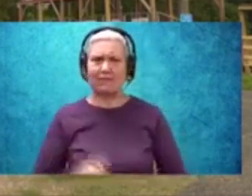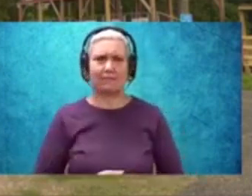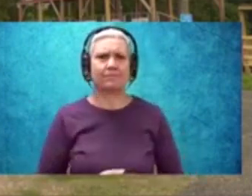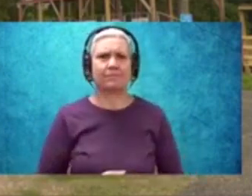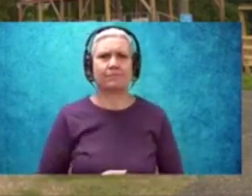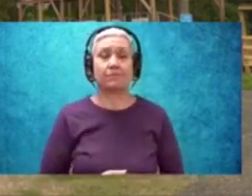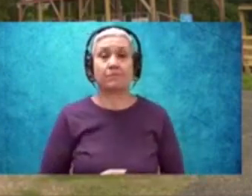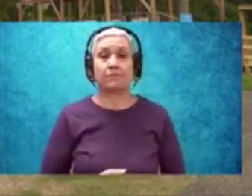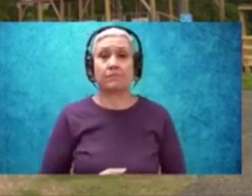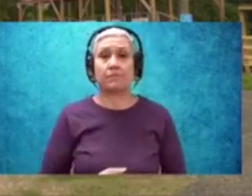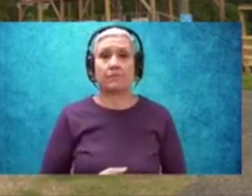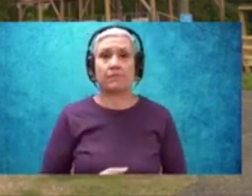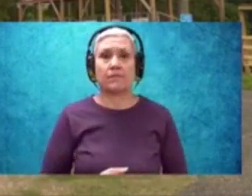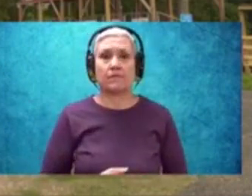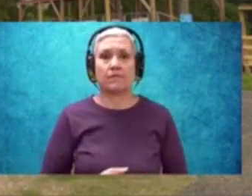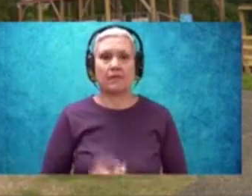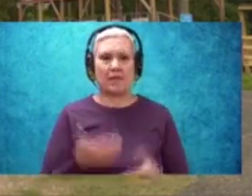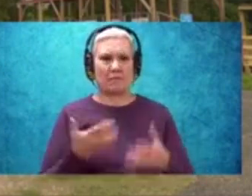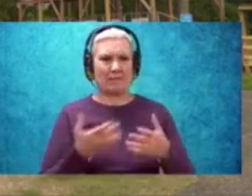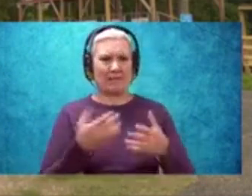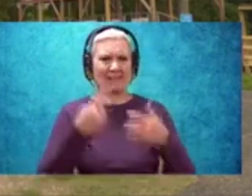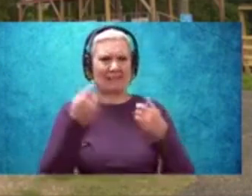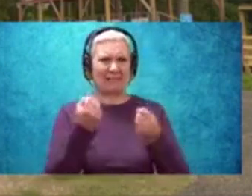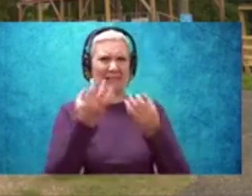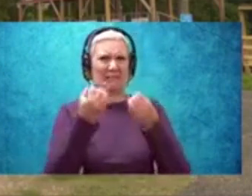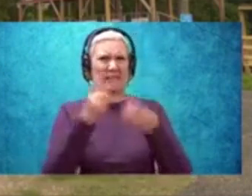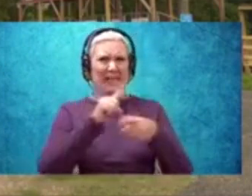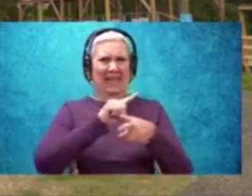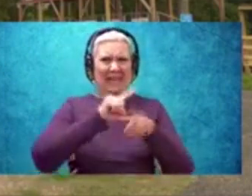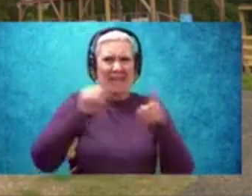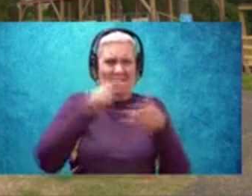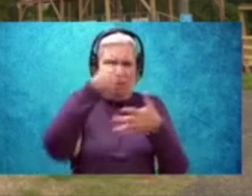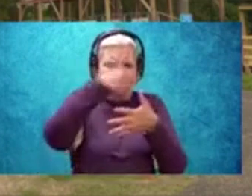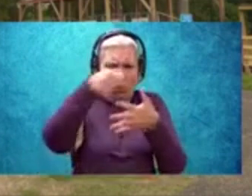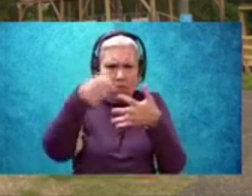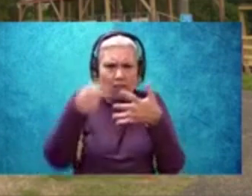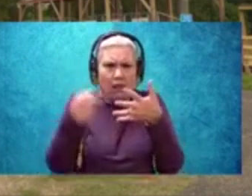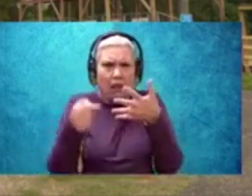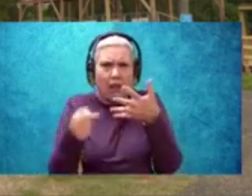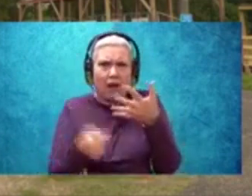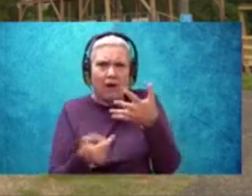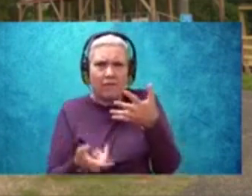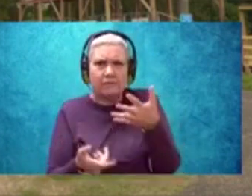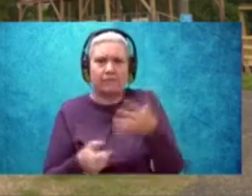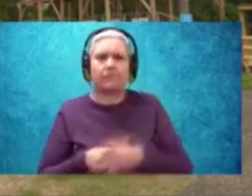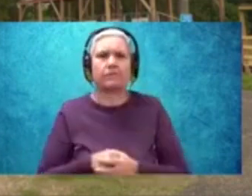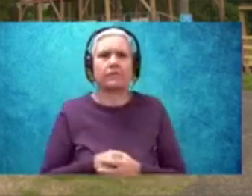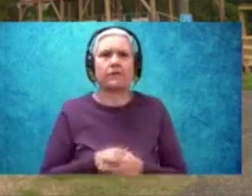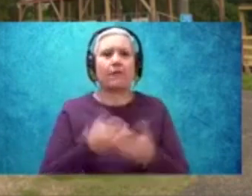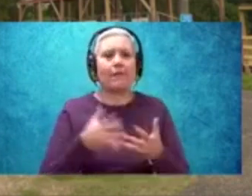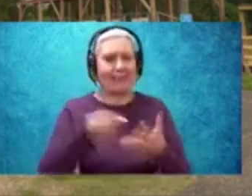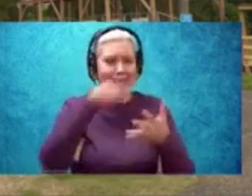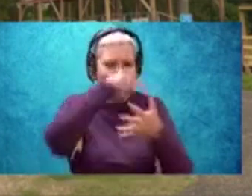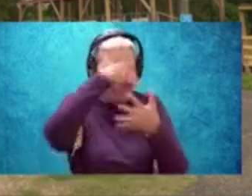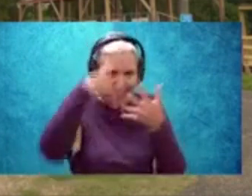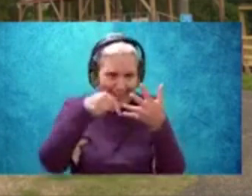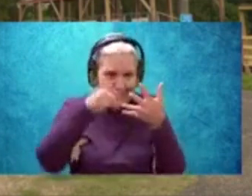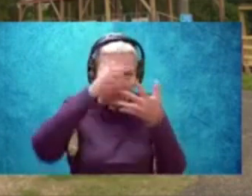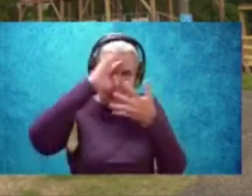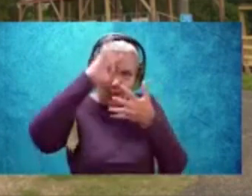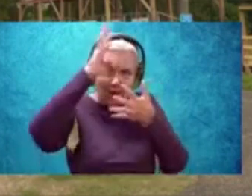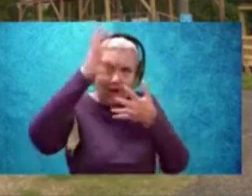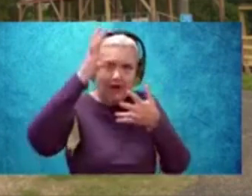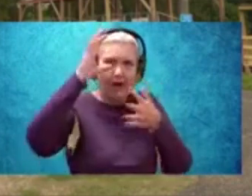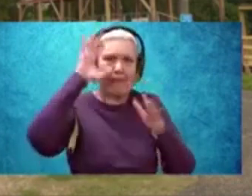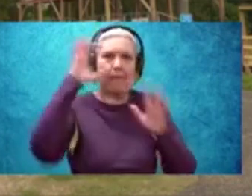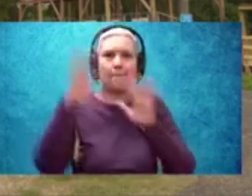And in fact, you maybe see a lot of different details here. And in fact, all of these details go into creating this picture.